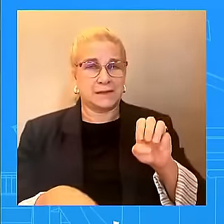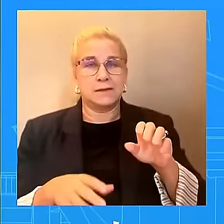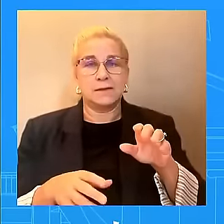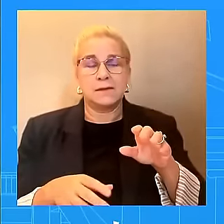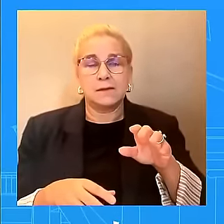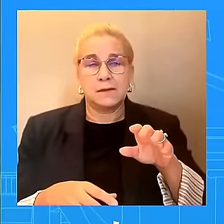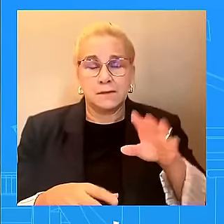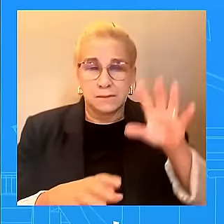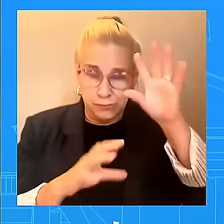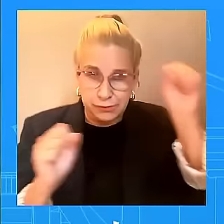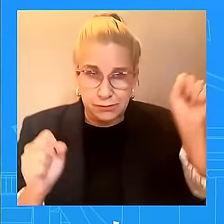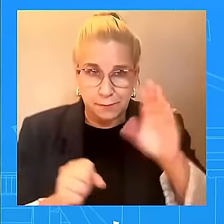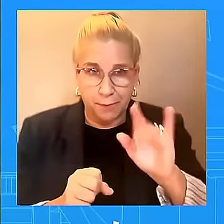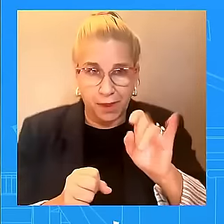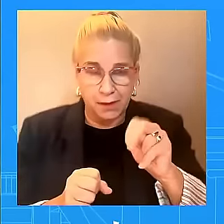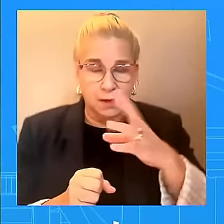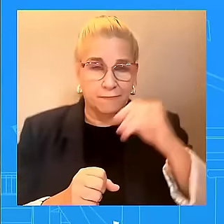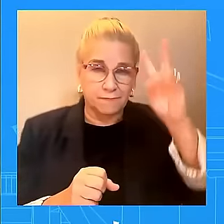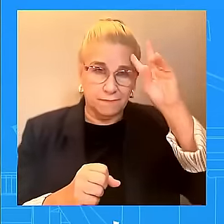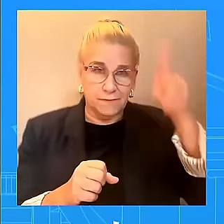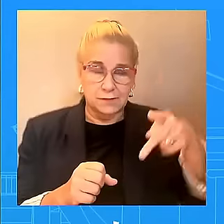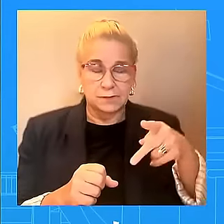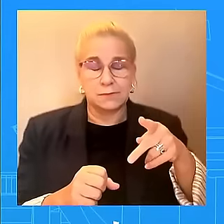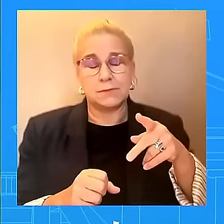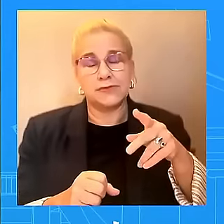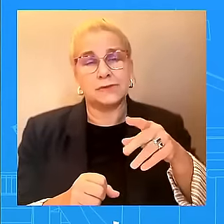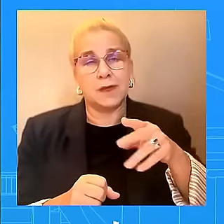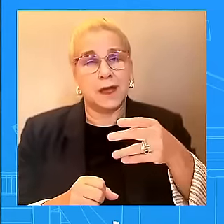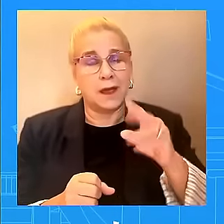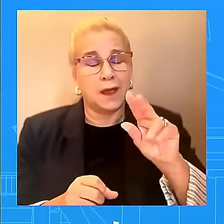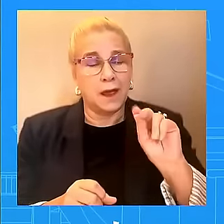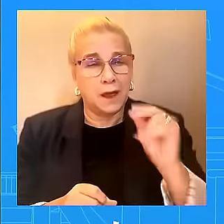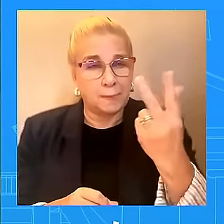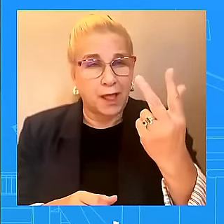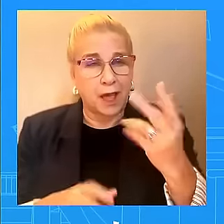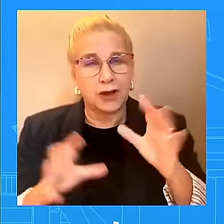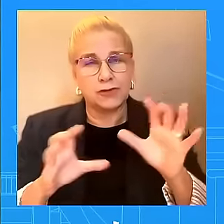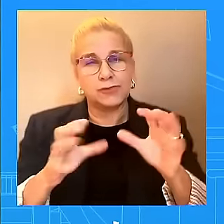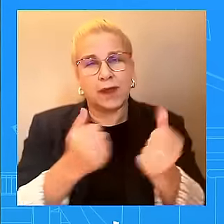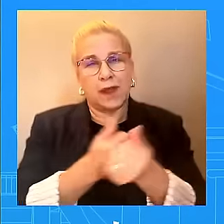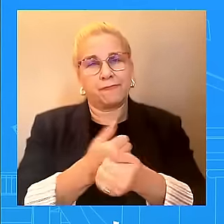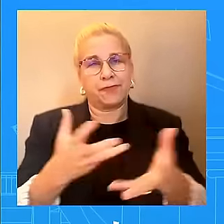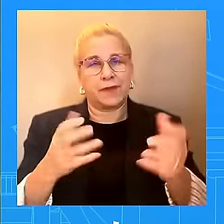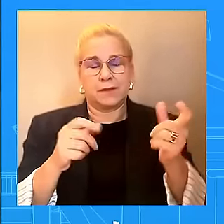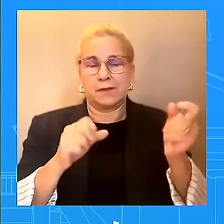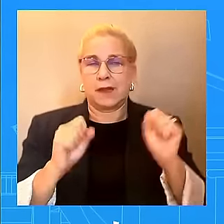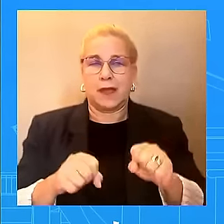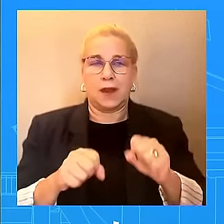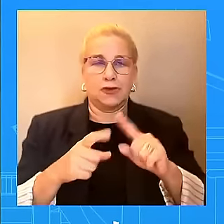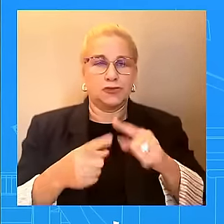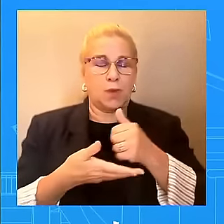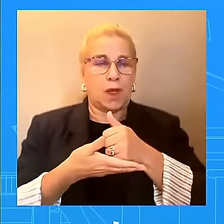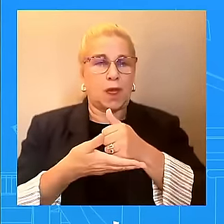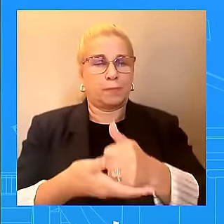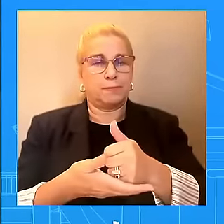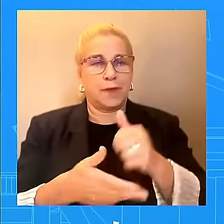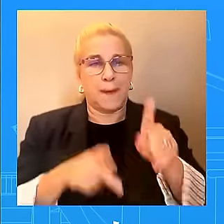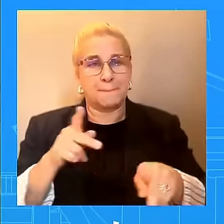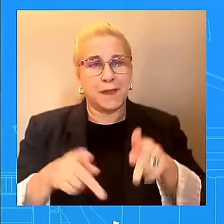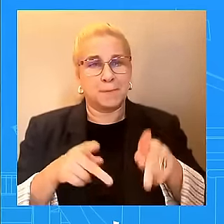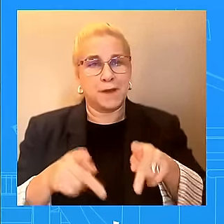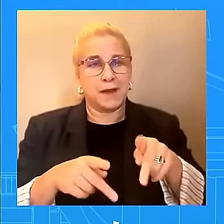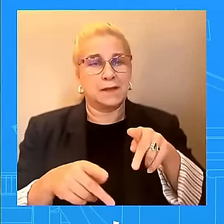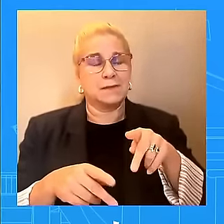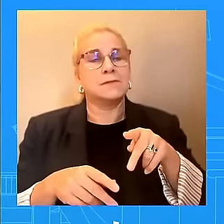by Hurricane Helene. Over the weekend, President Biden ordered another 500 active-duty troops to move into